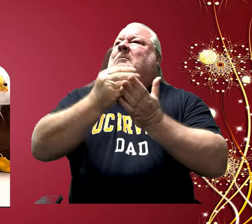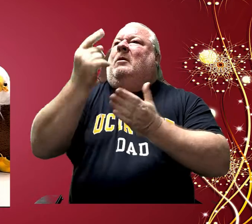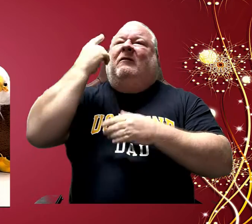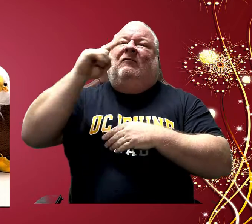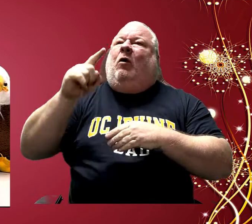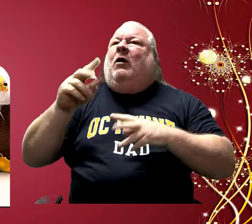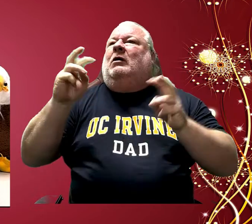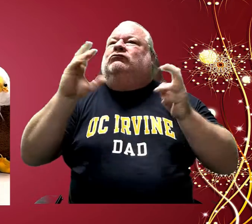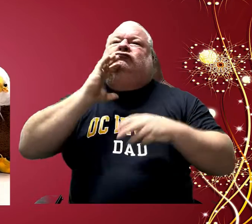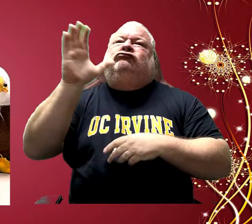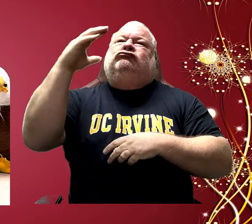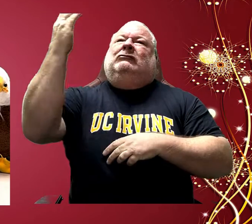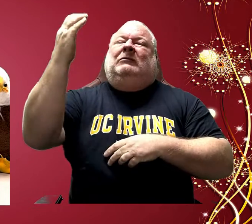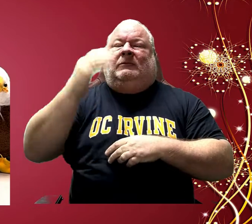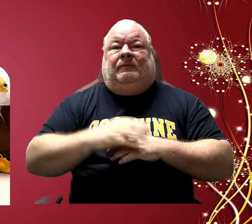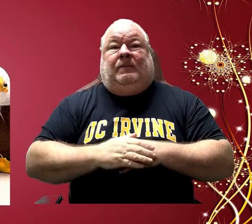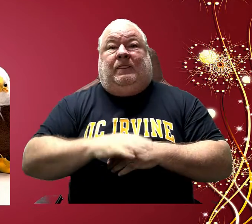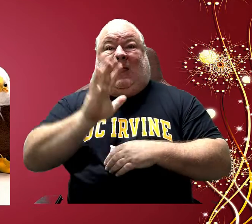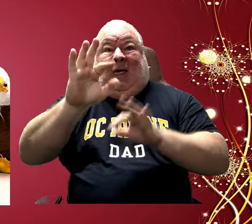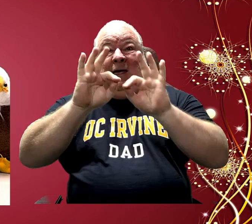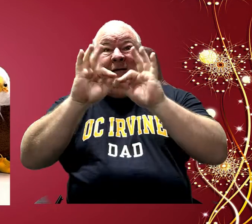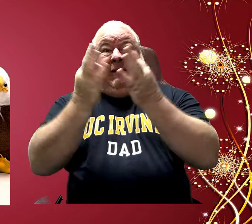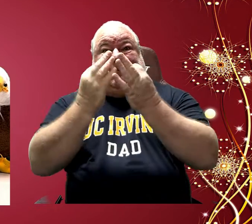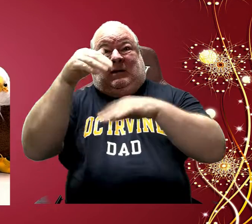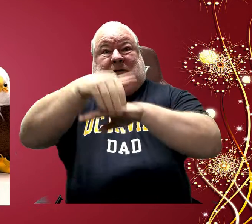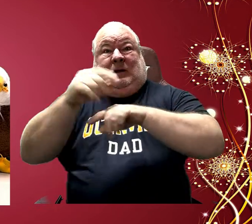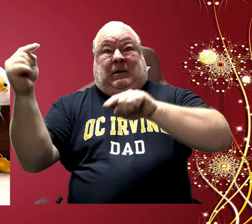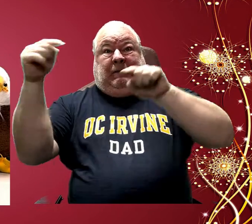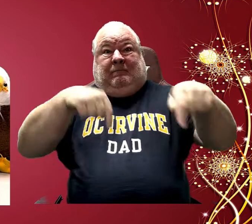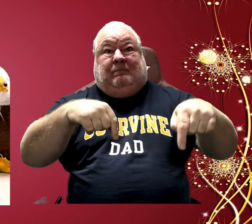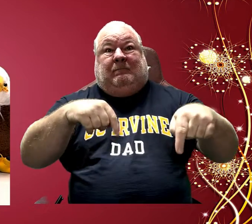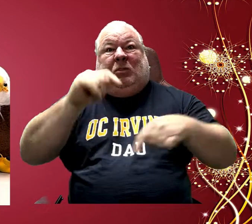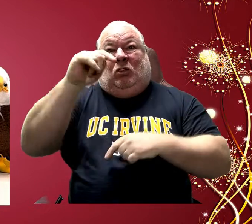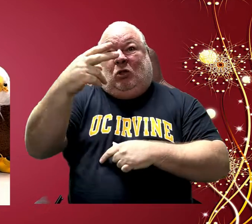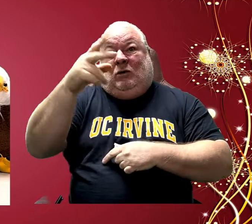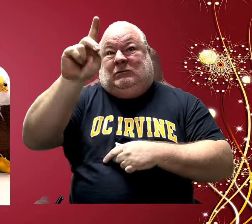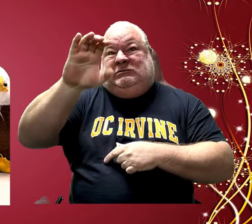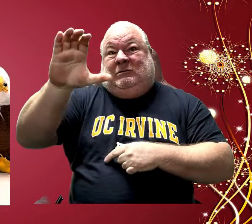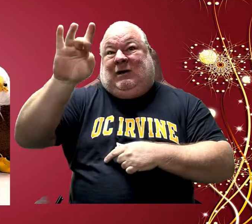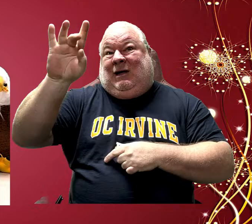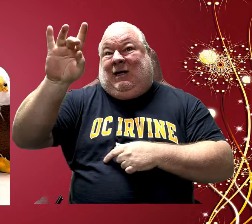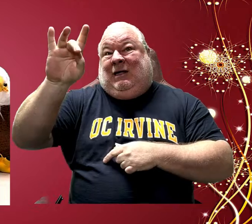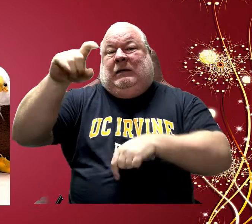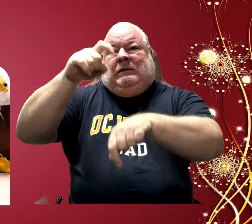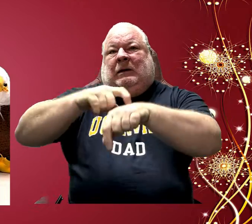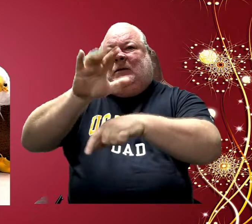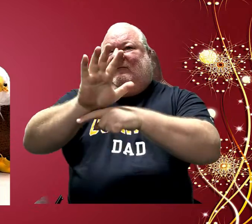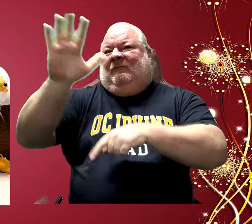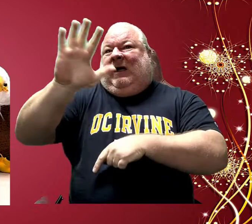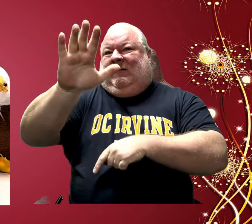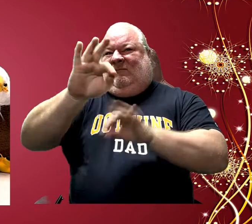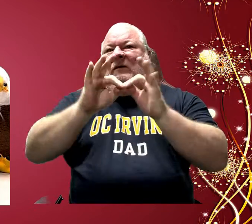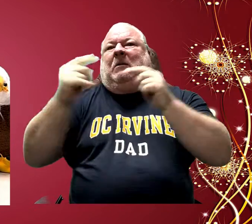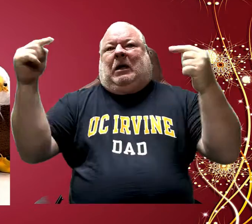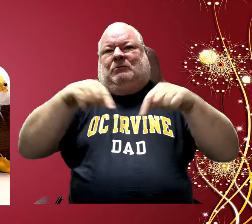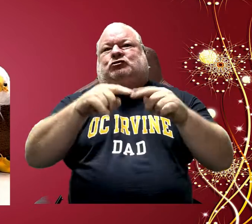shopping time. Holiday family night is on Thursday, December 8th at 5 o'clock p.m.